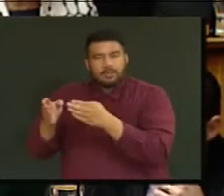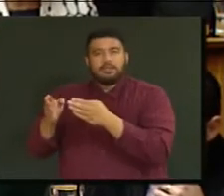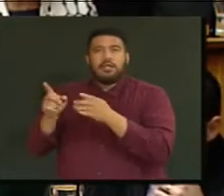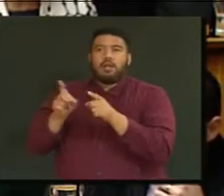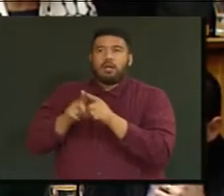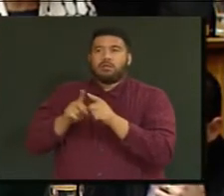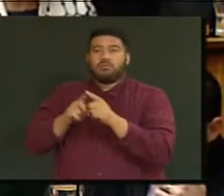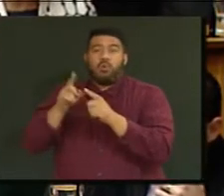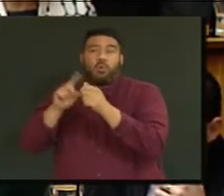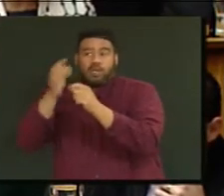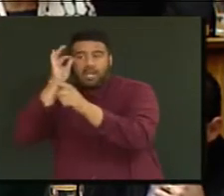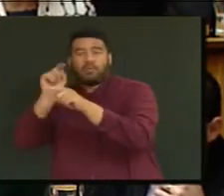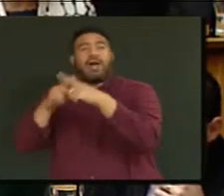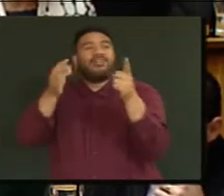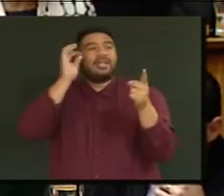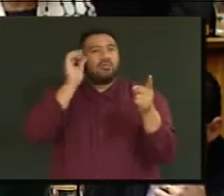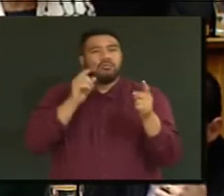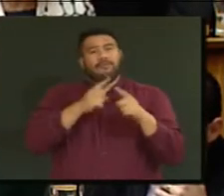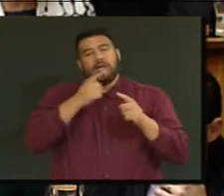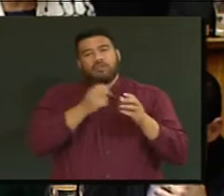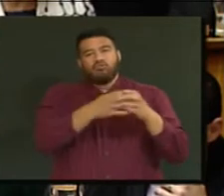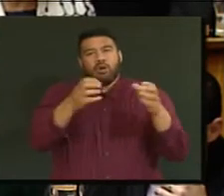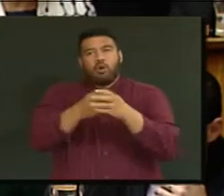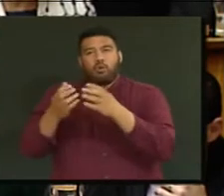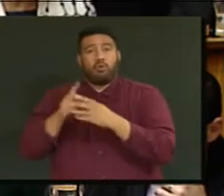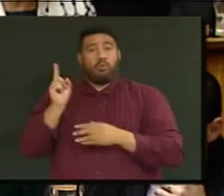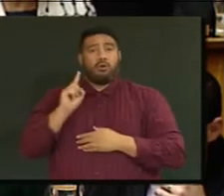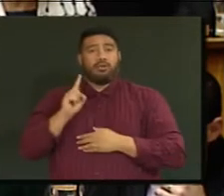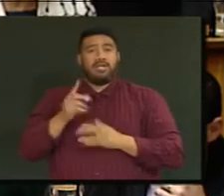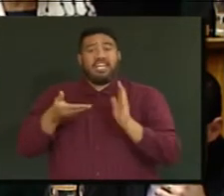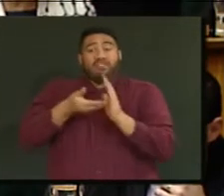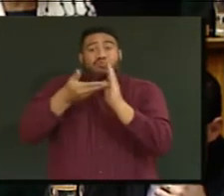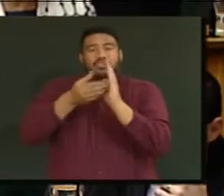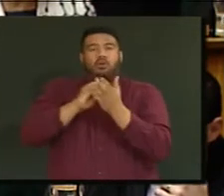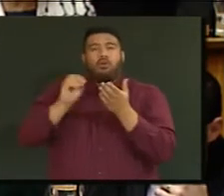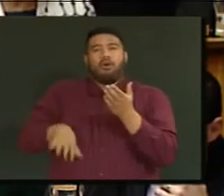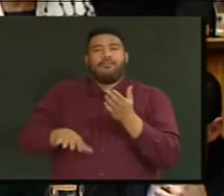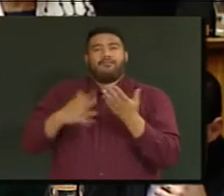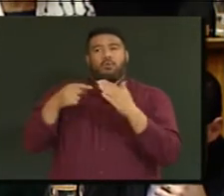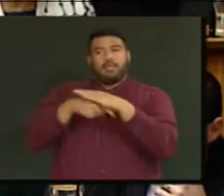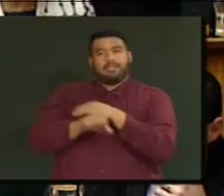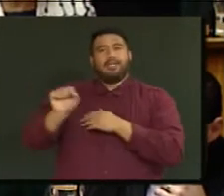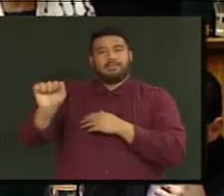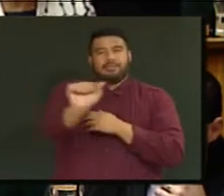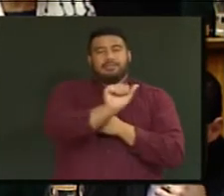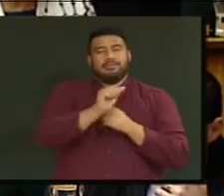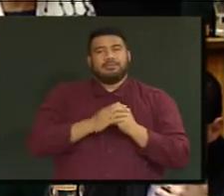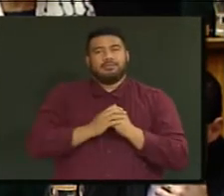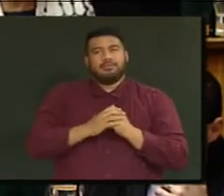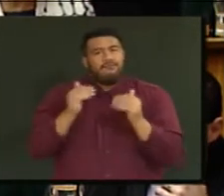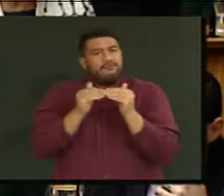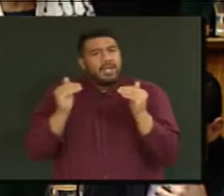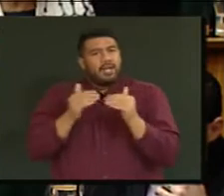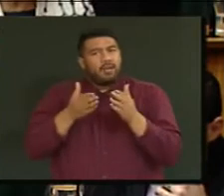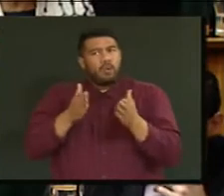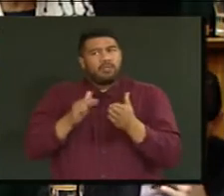Councils, interest-free debt on behalf of taxpayers of New Zealand, which I think is actually a pretty fair and reasonable deal to help them build